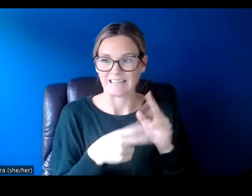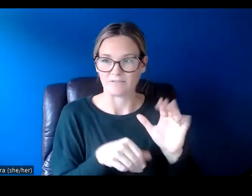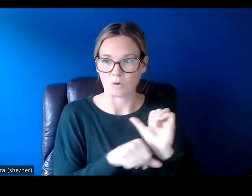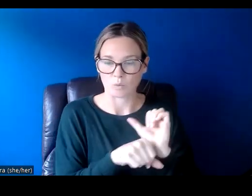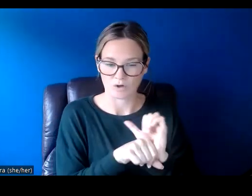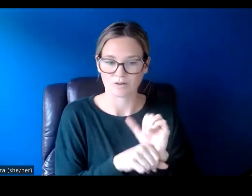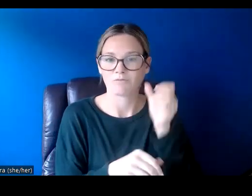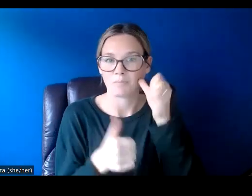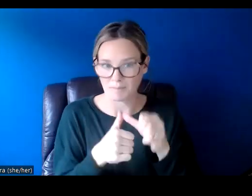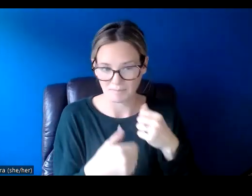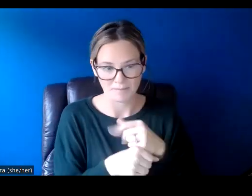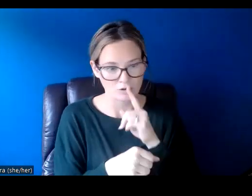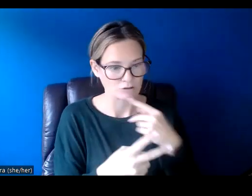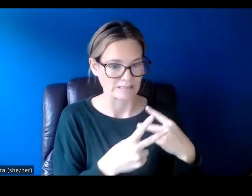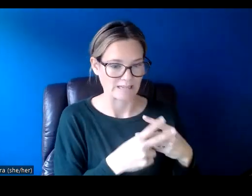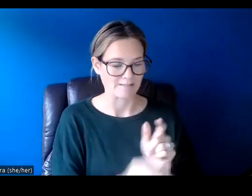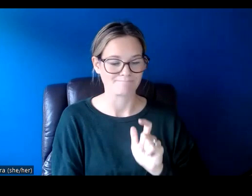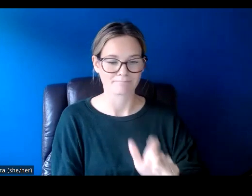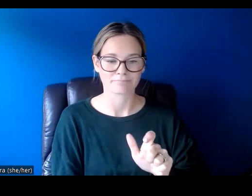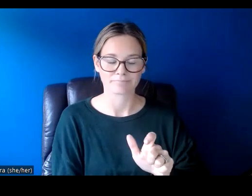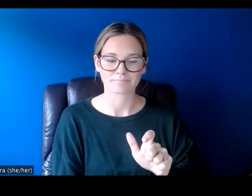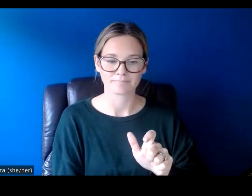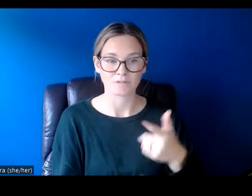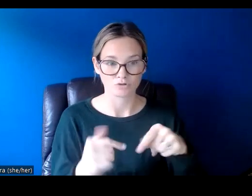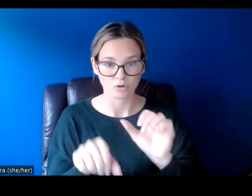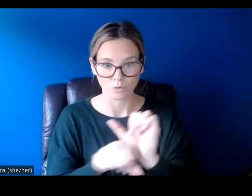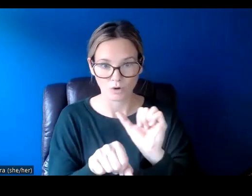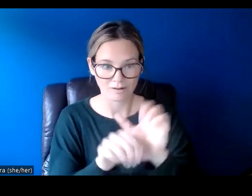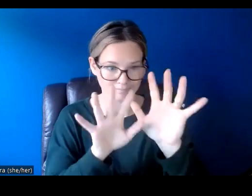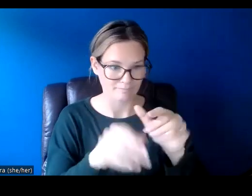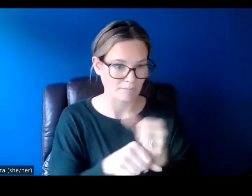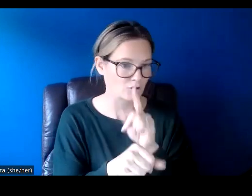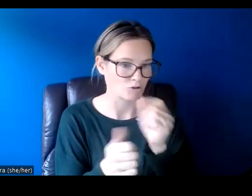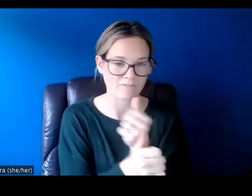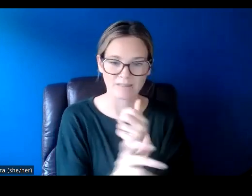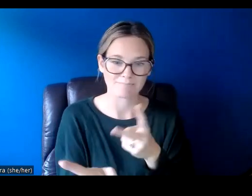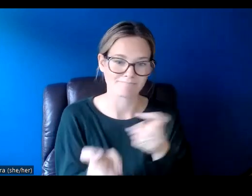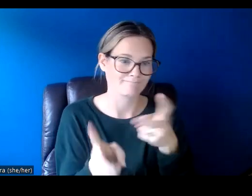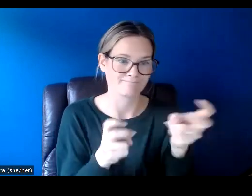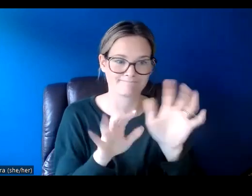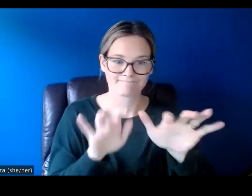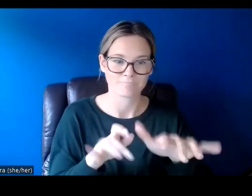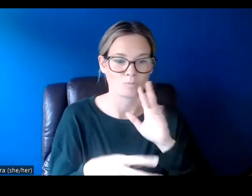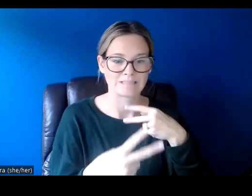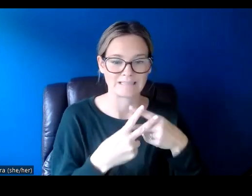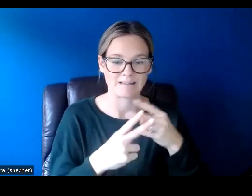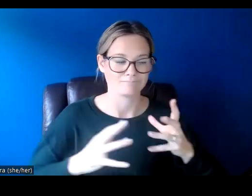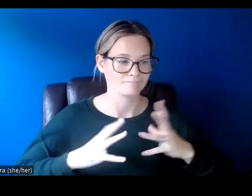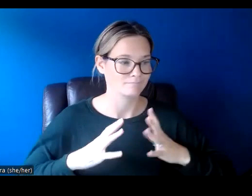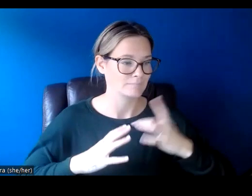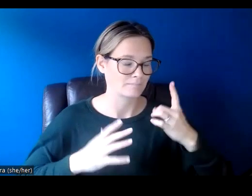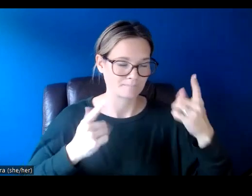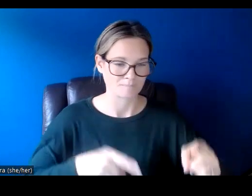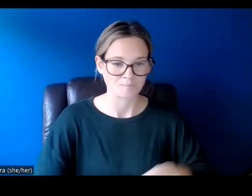again, that's what we talked about before. You can just hit that button while you're working and it will make sure everything is saved while you're working in case anything goes